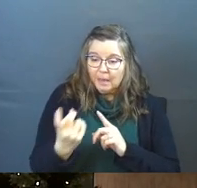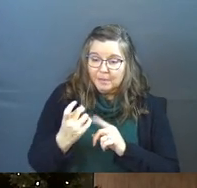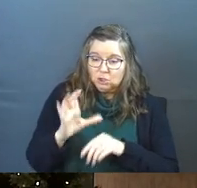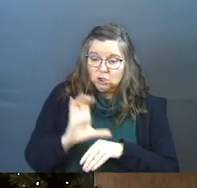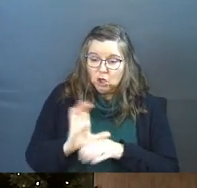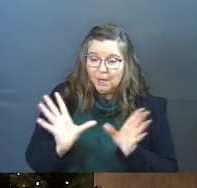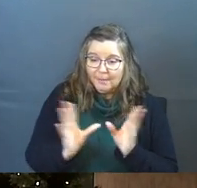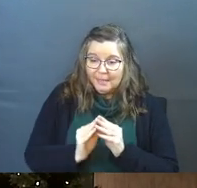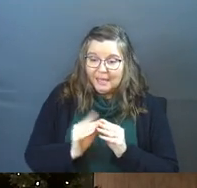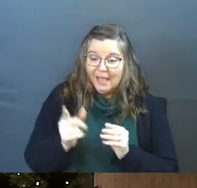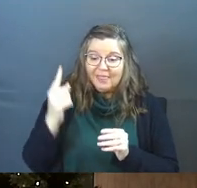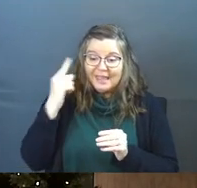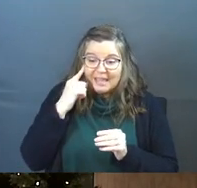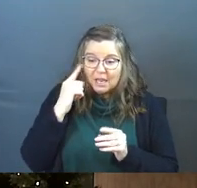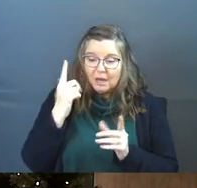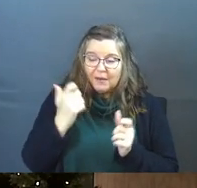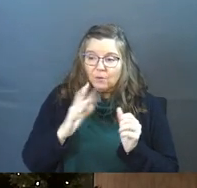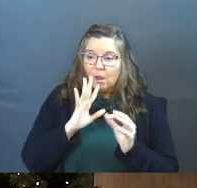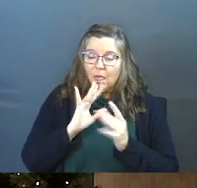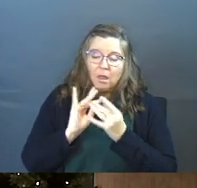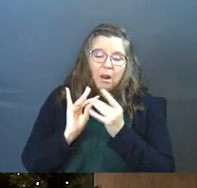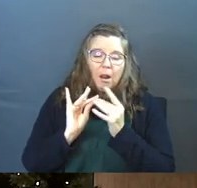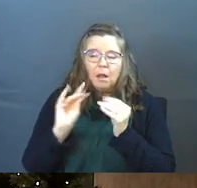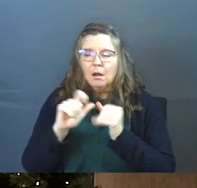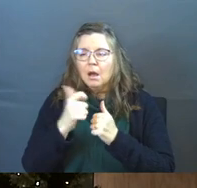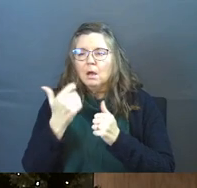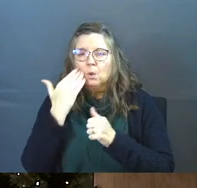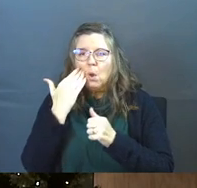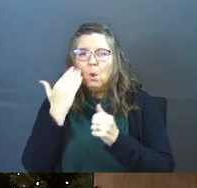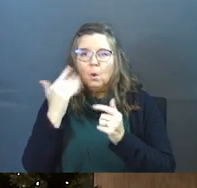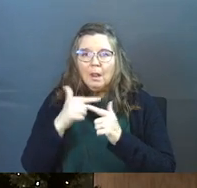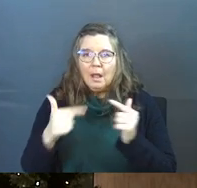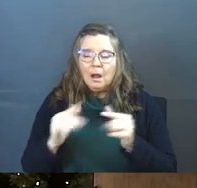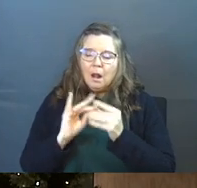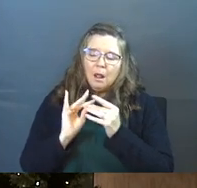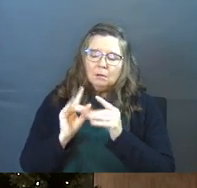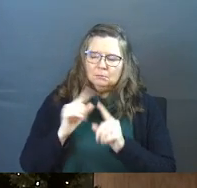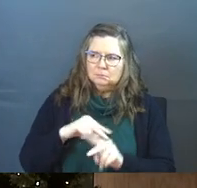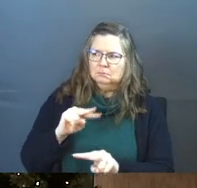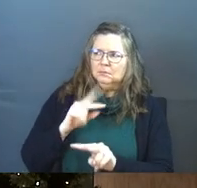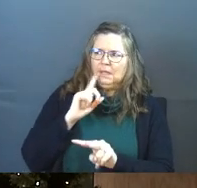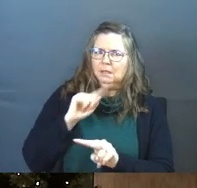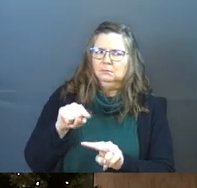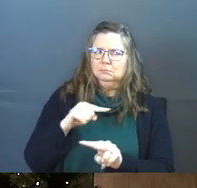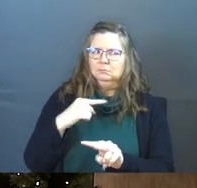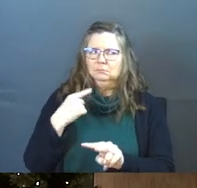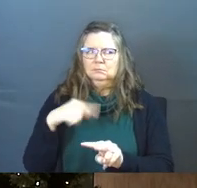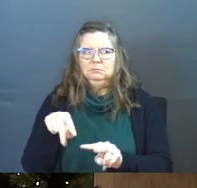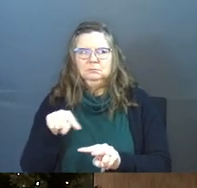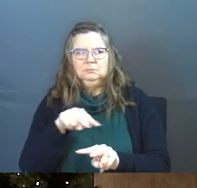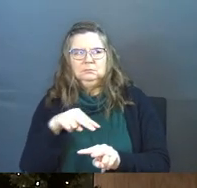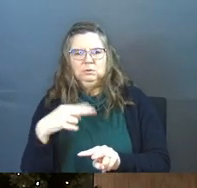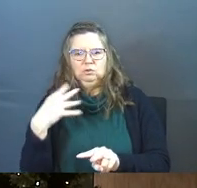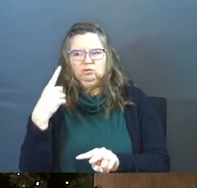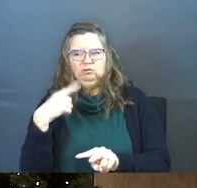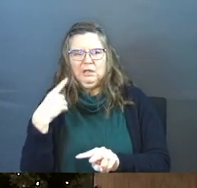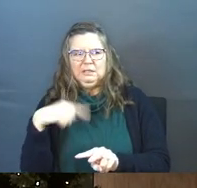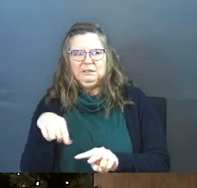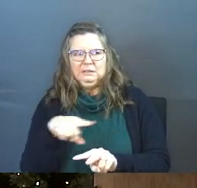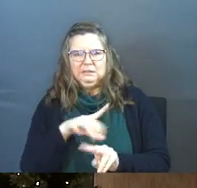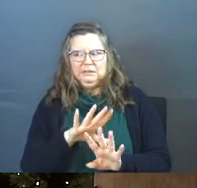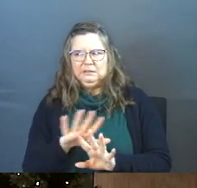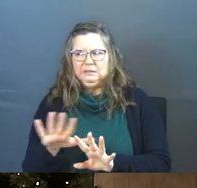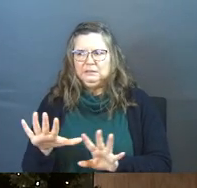into your church meeting and they hear everyone speaking in an unknown language, they will think you are crazy. Say